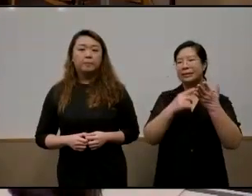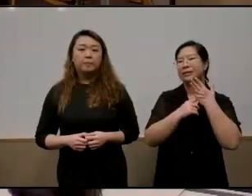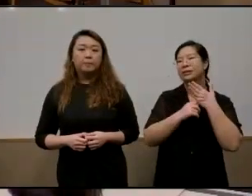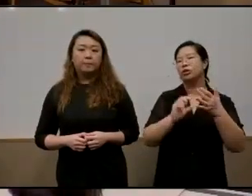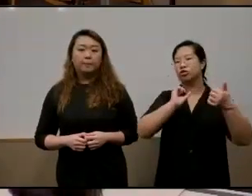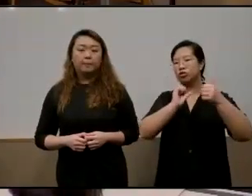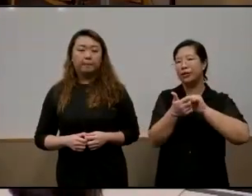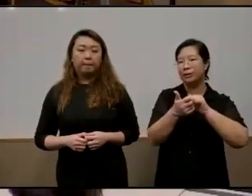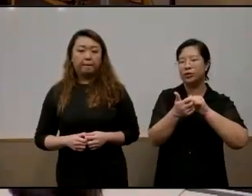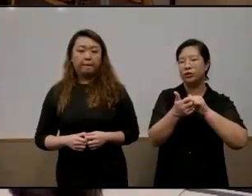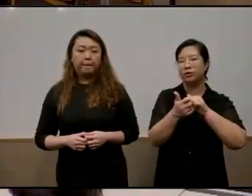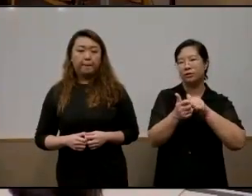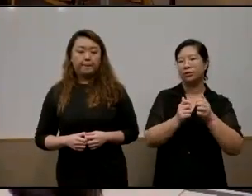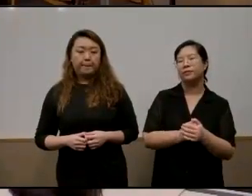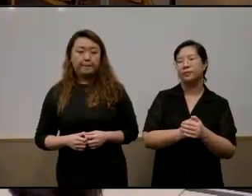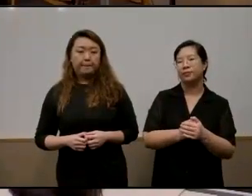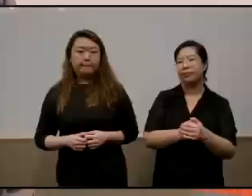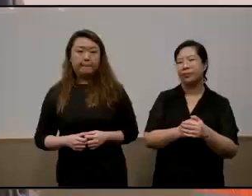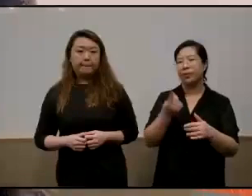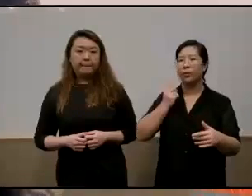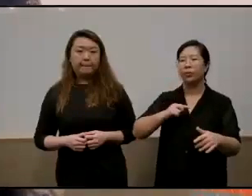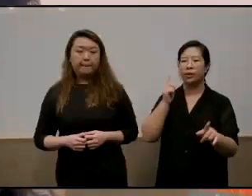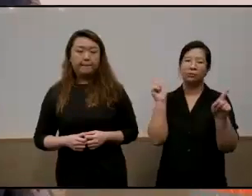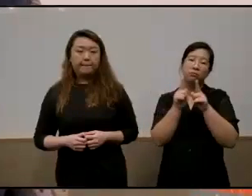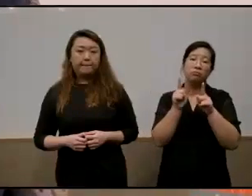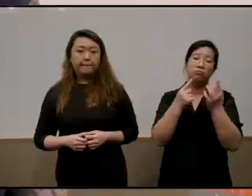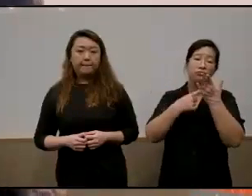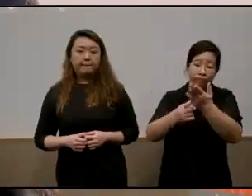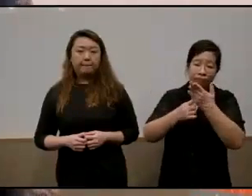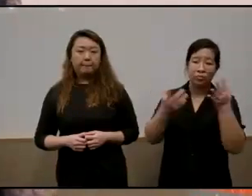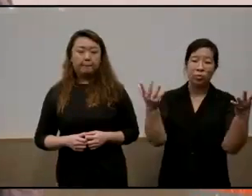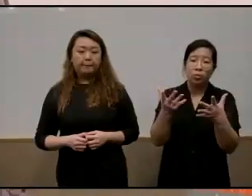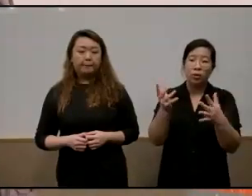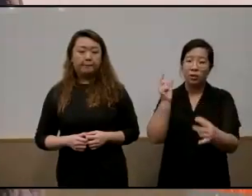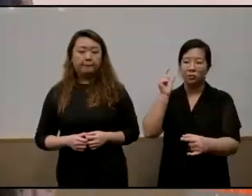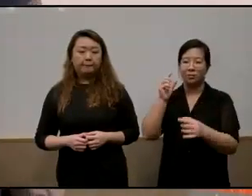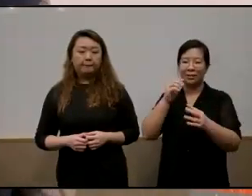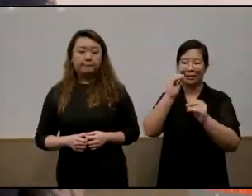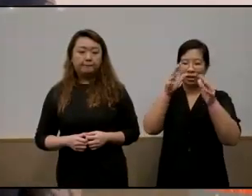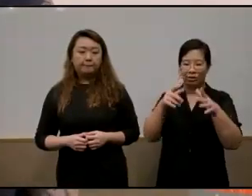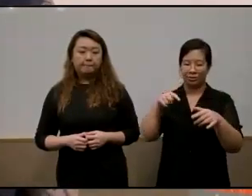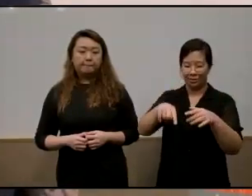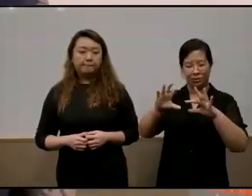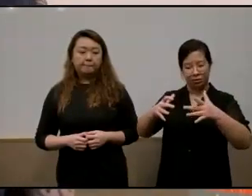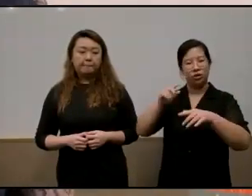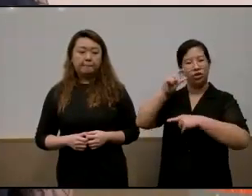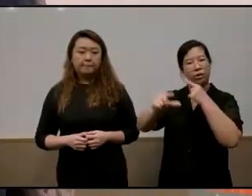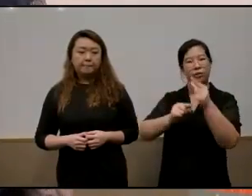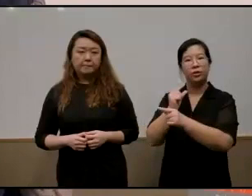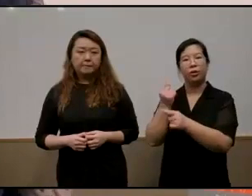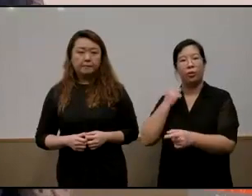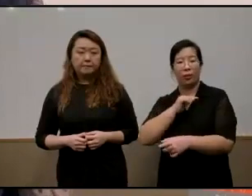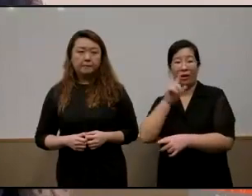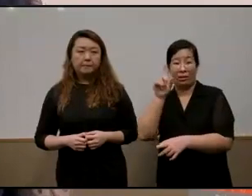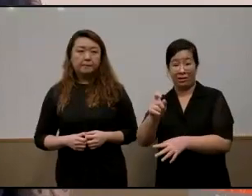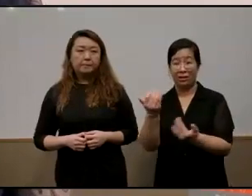as as we do now um we also talk about the generation of teachers we ask if there was a